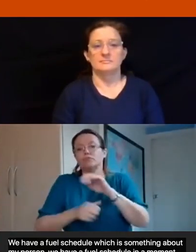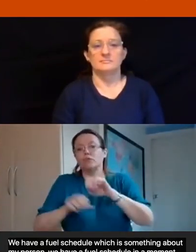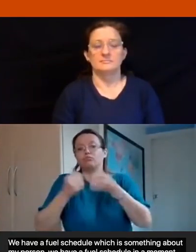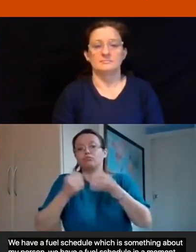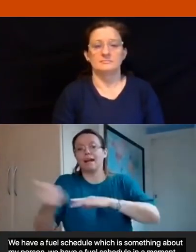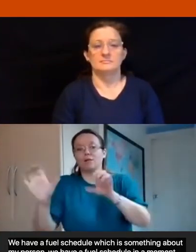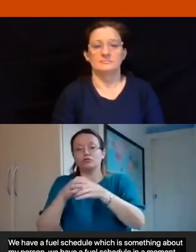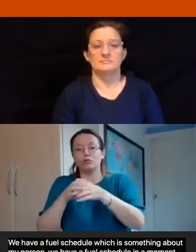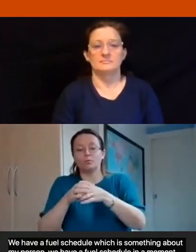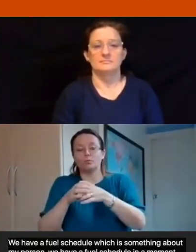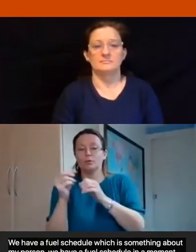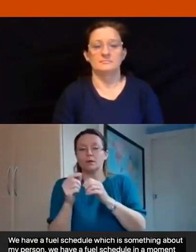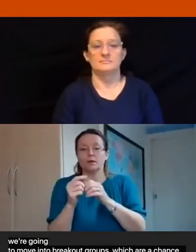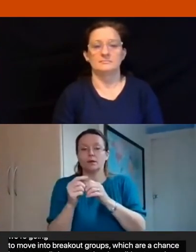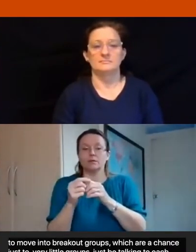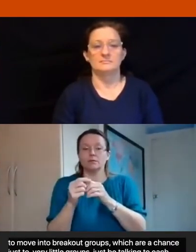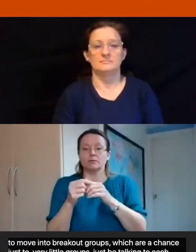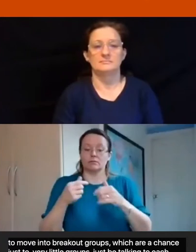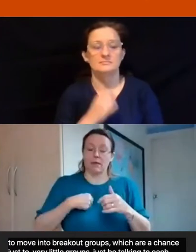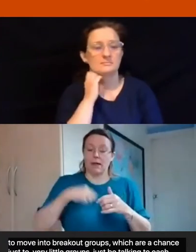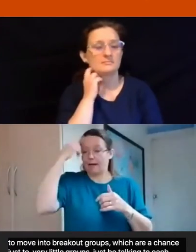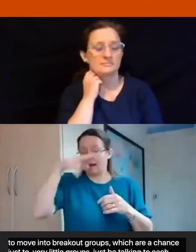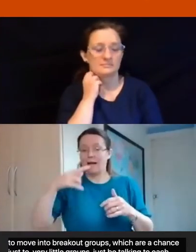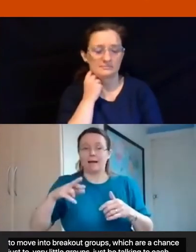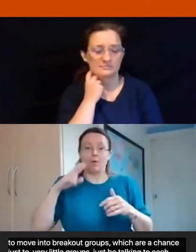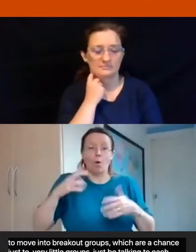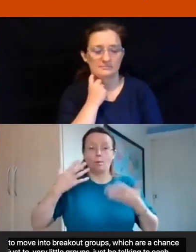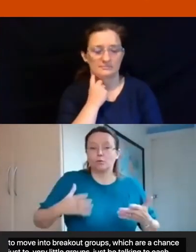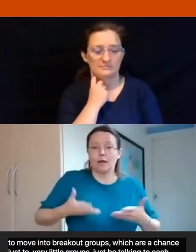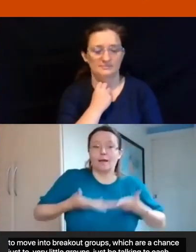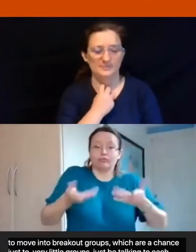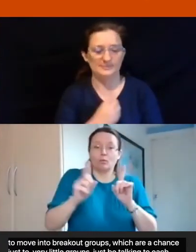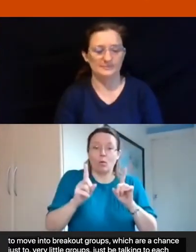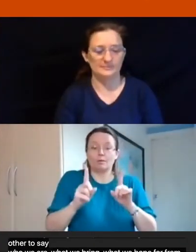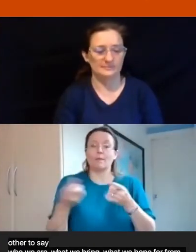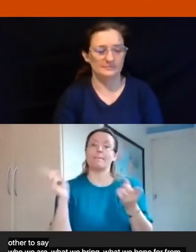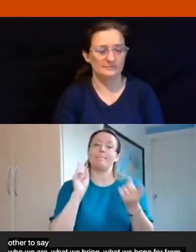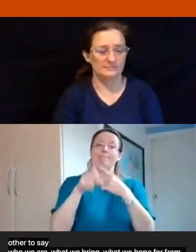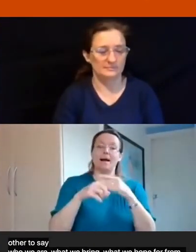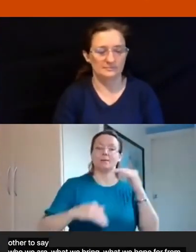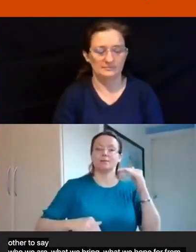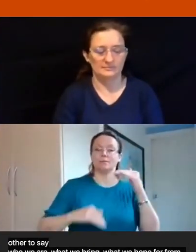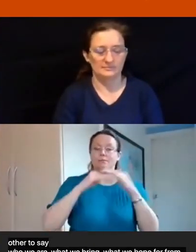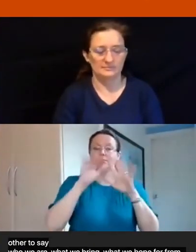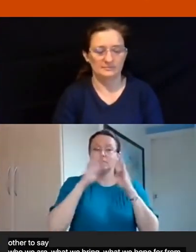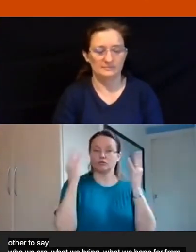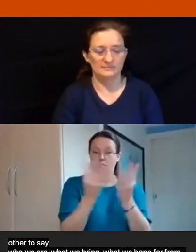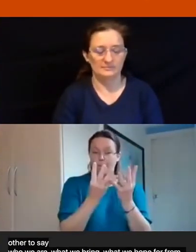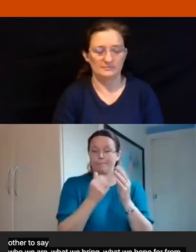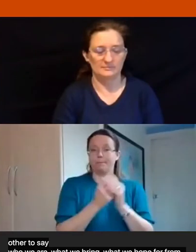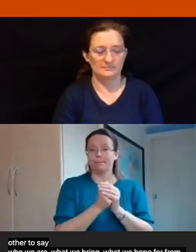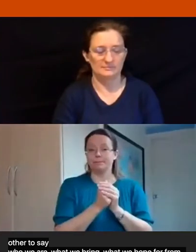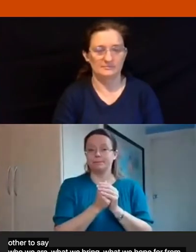who we are what we bring what we hope for from the day then we'll come back into this plenary session and